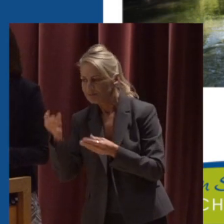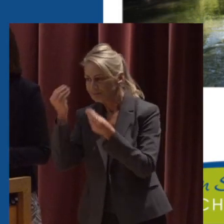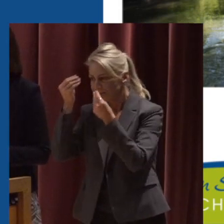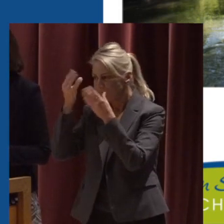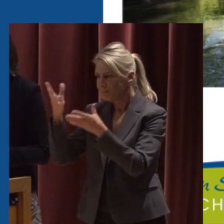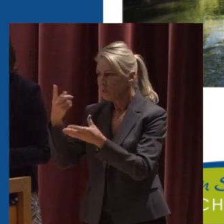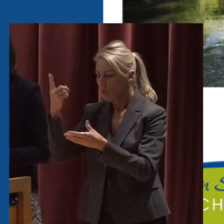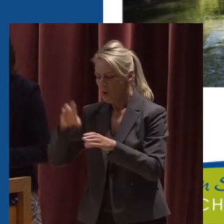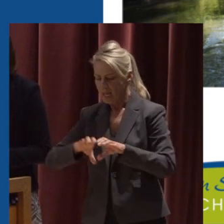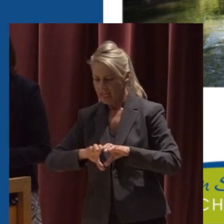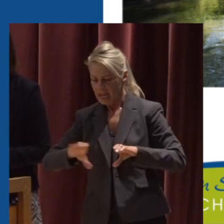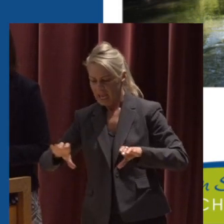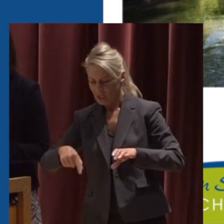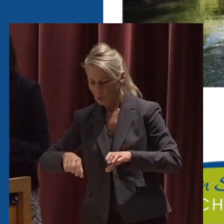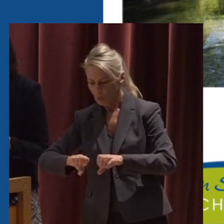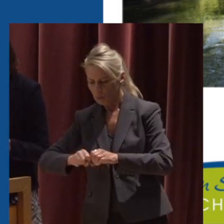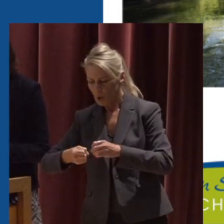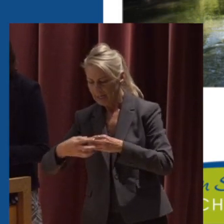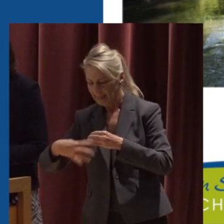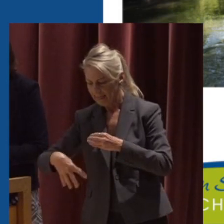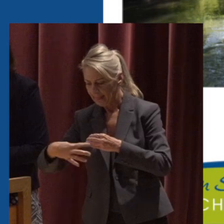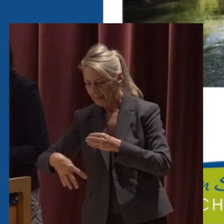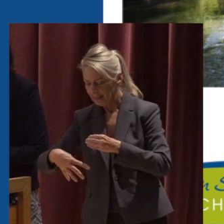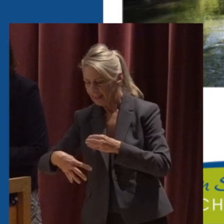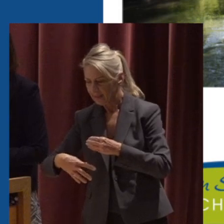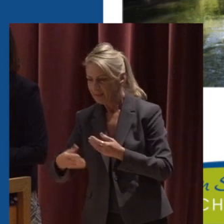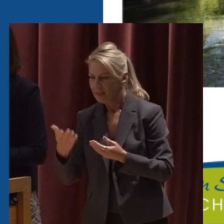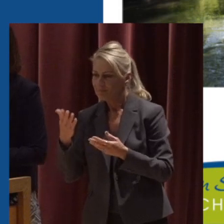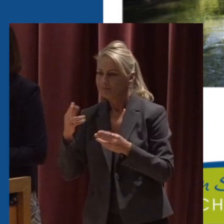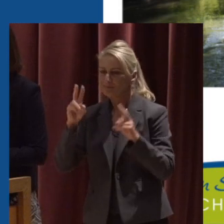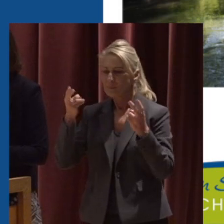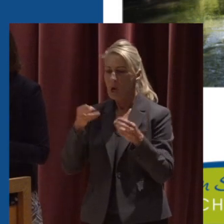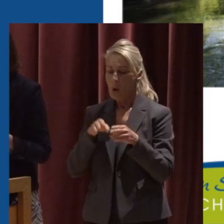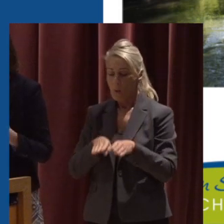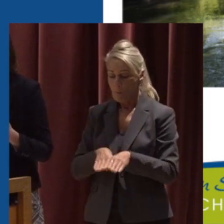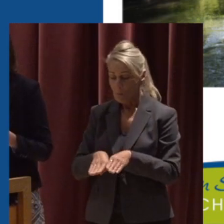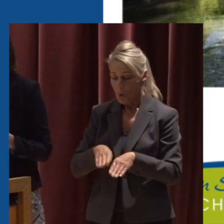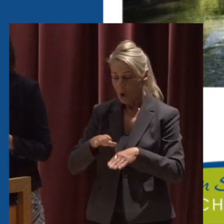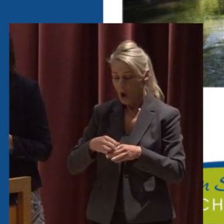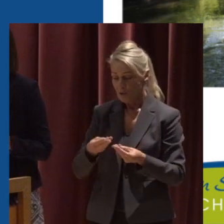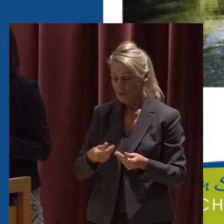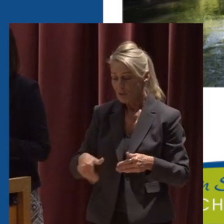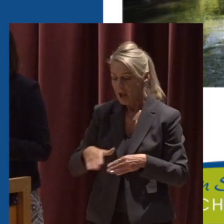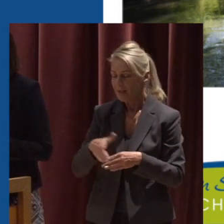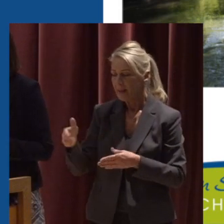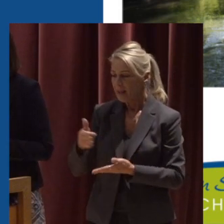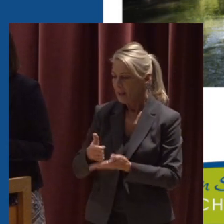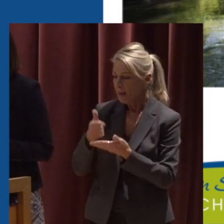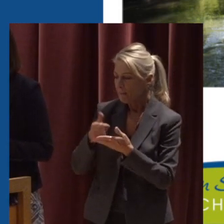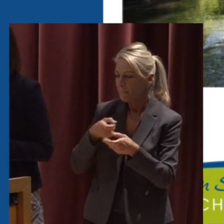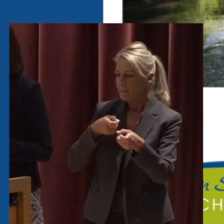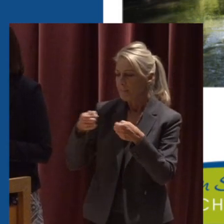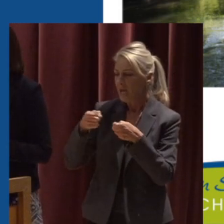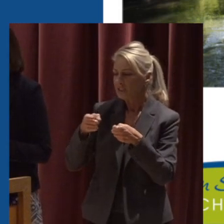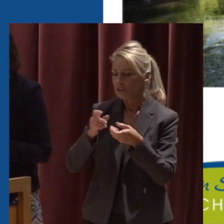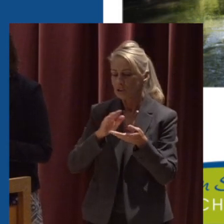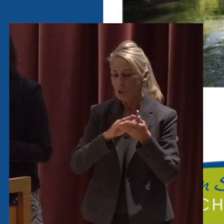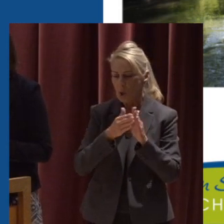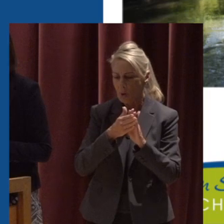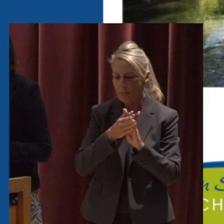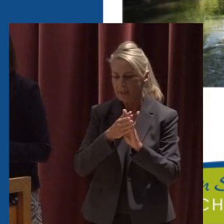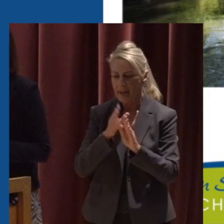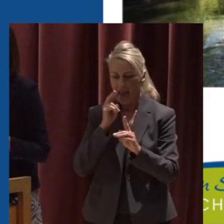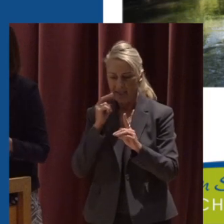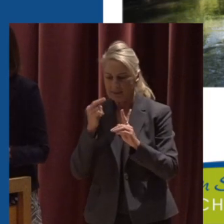broken and was leaking water By having boots on the ground, stream crew are able to kind of help manage the urban aspect Pipes and